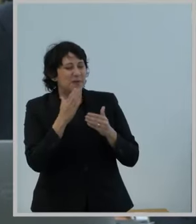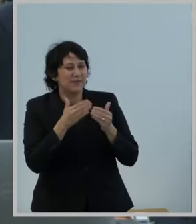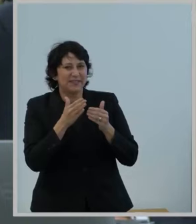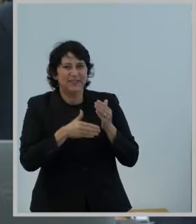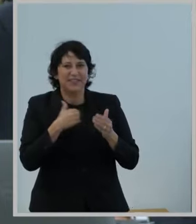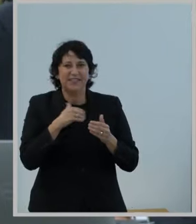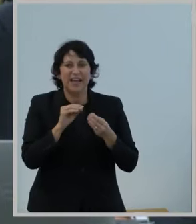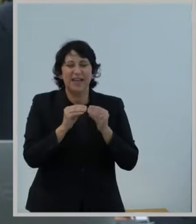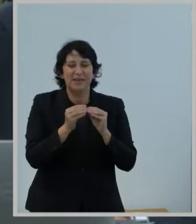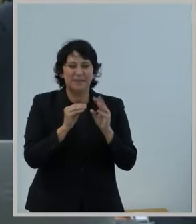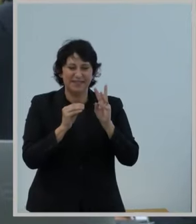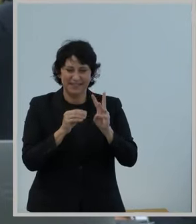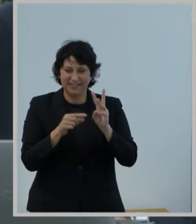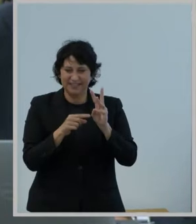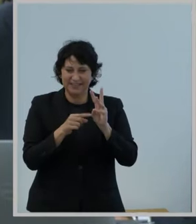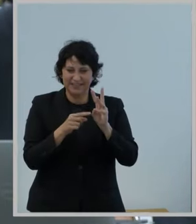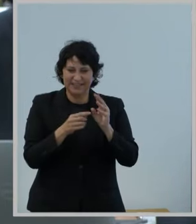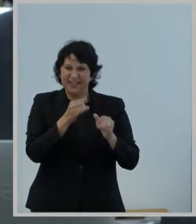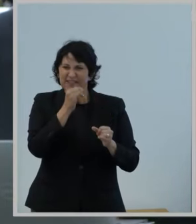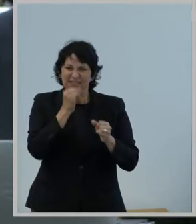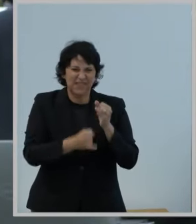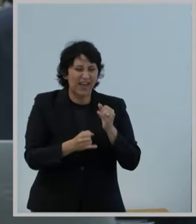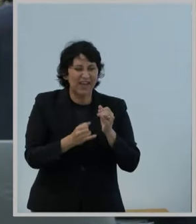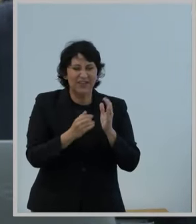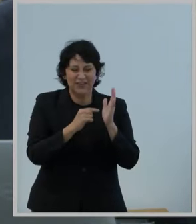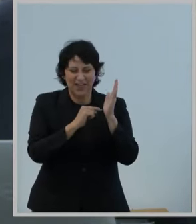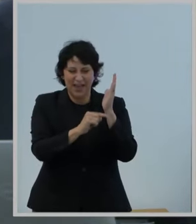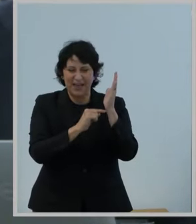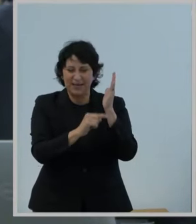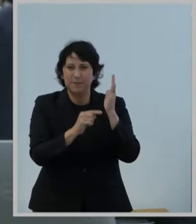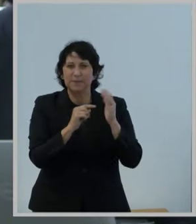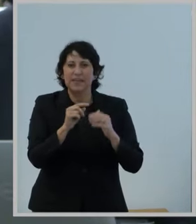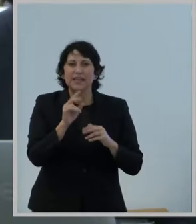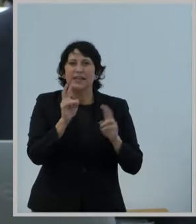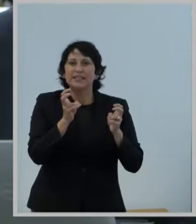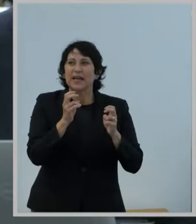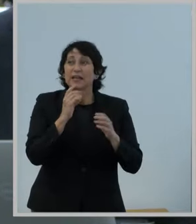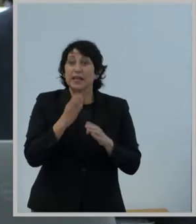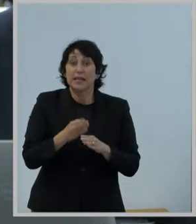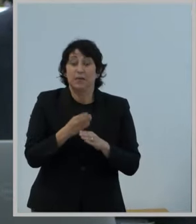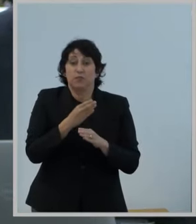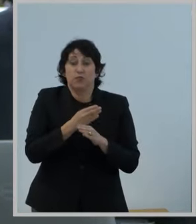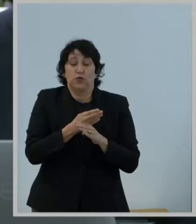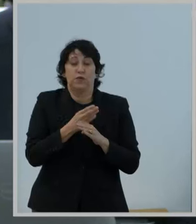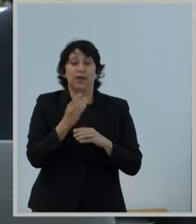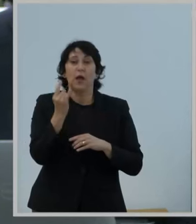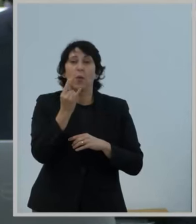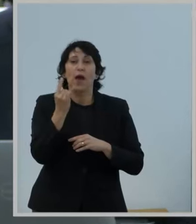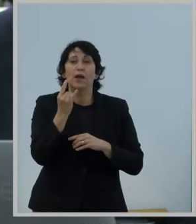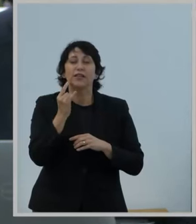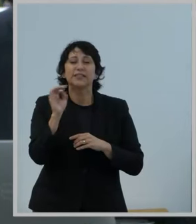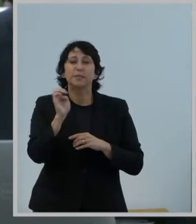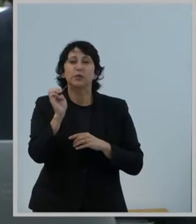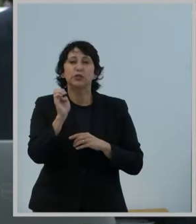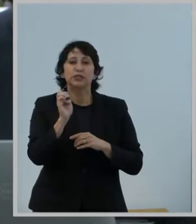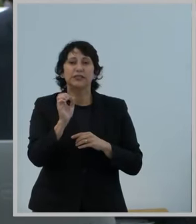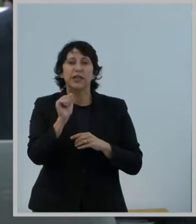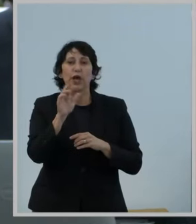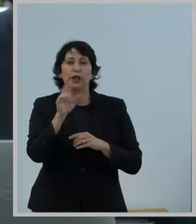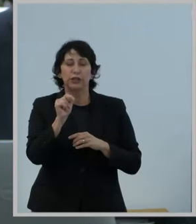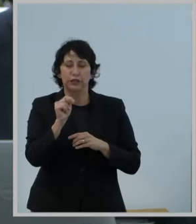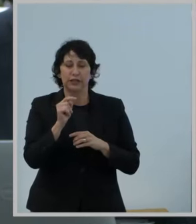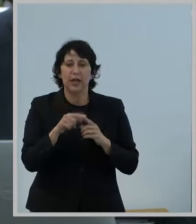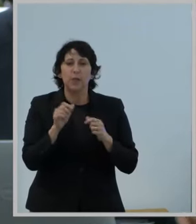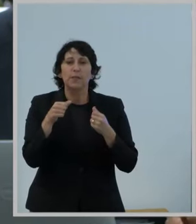item six, the final item on your agenda is titled Improving Wireless Emergency Alerts and will be presented